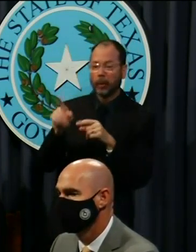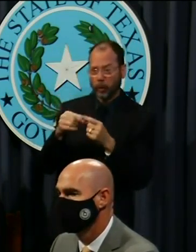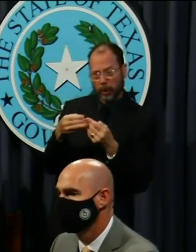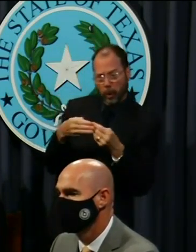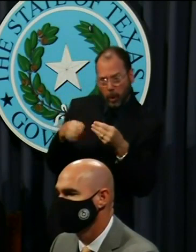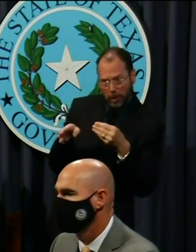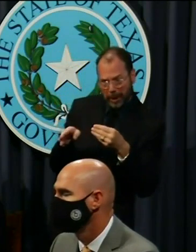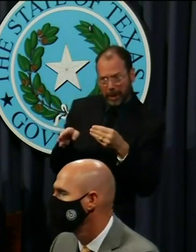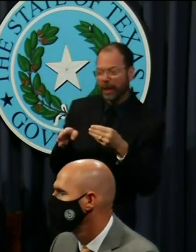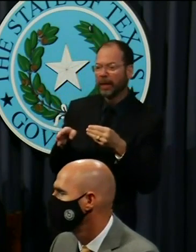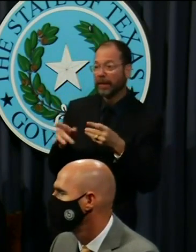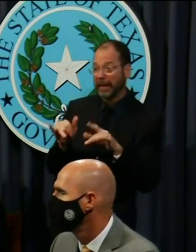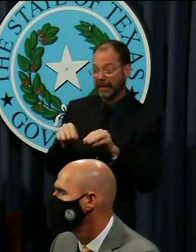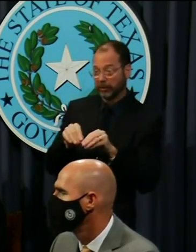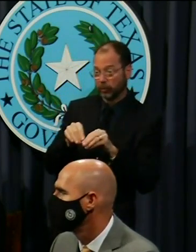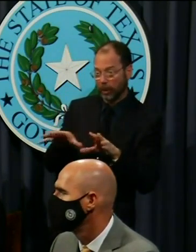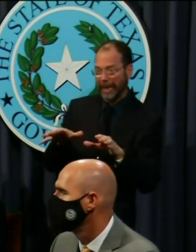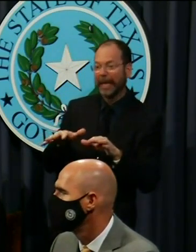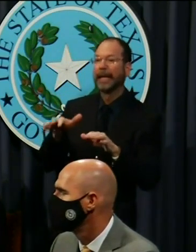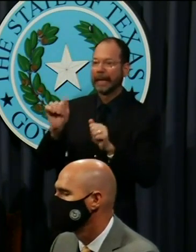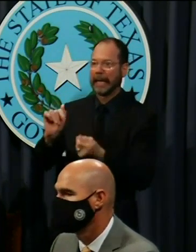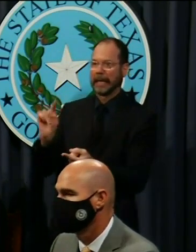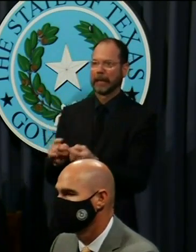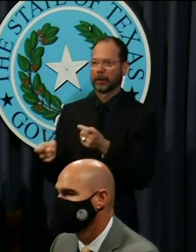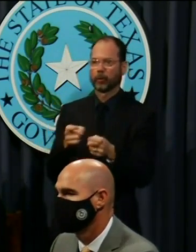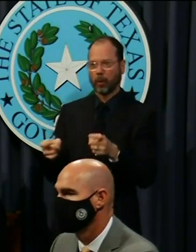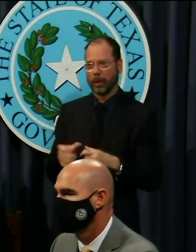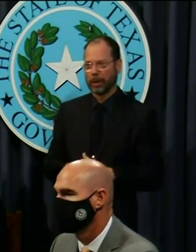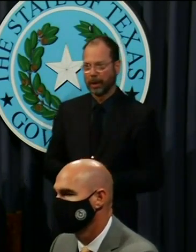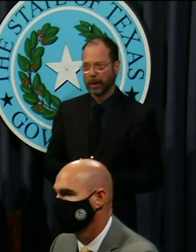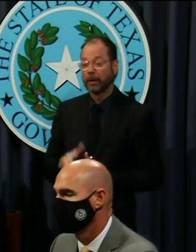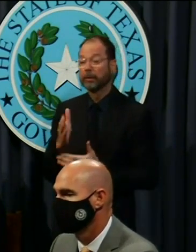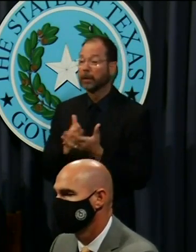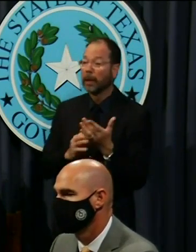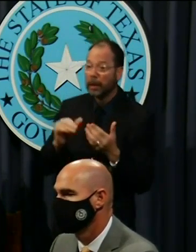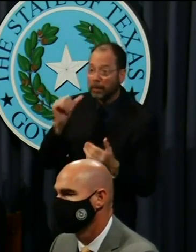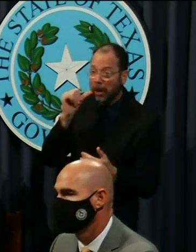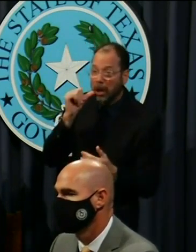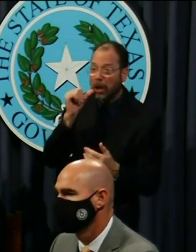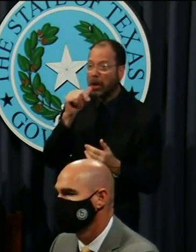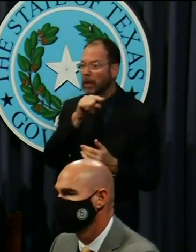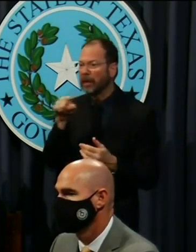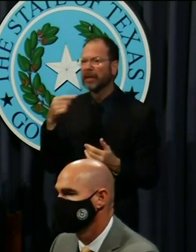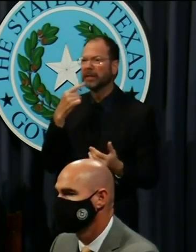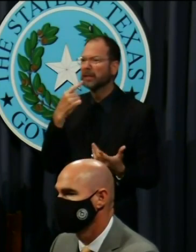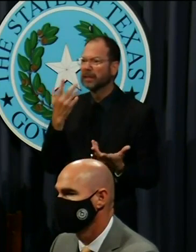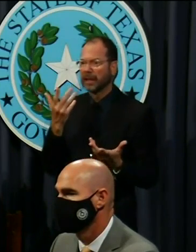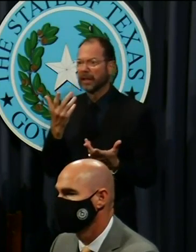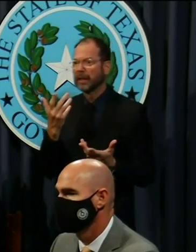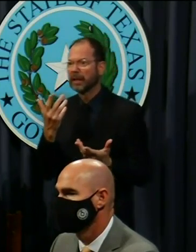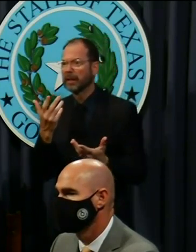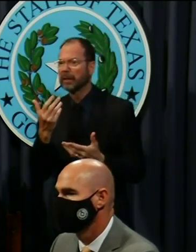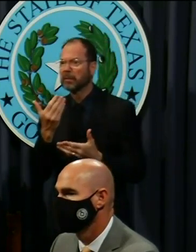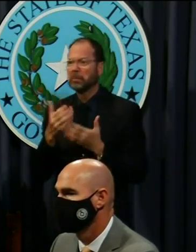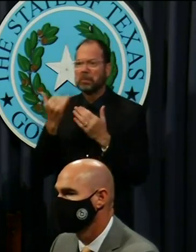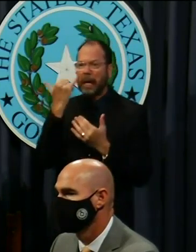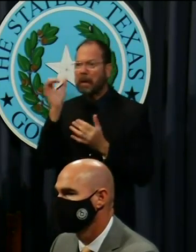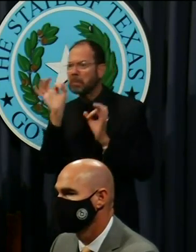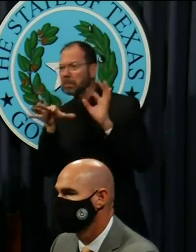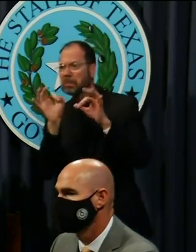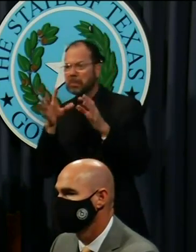the possibility of spread of COVID is contained. Some bars and their associations have offered some very helpful ideas,